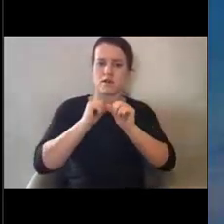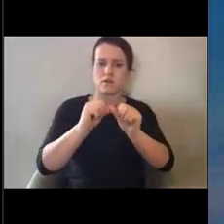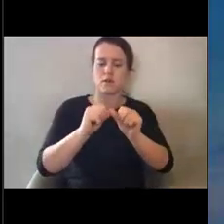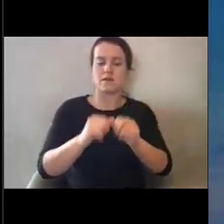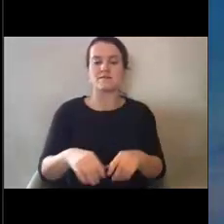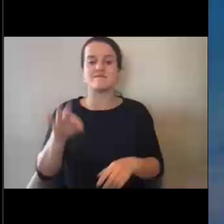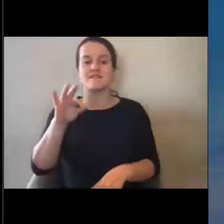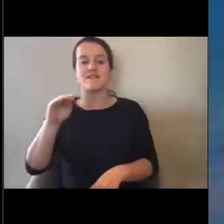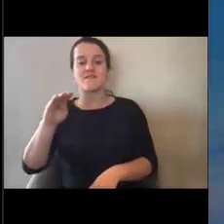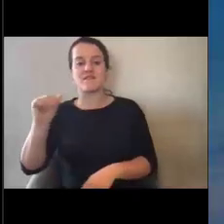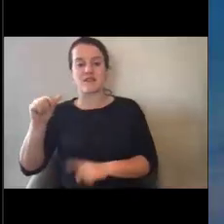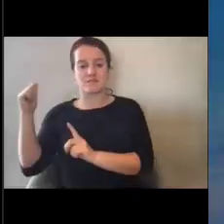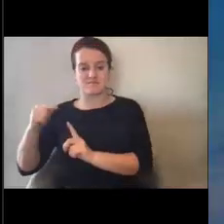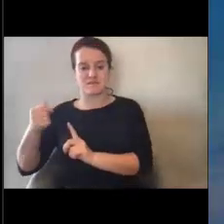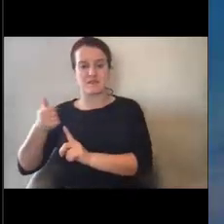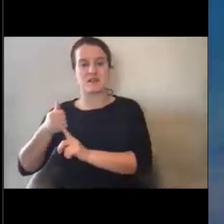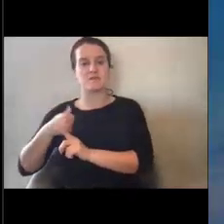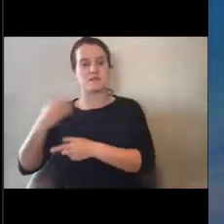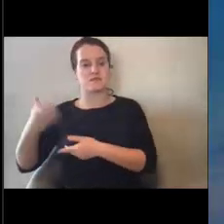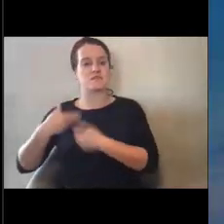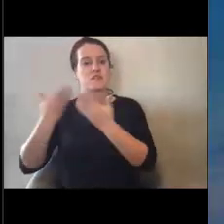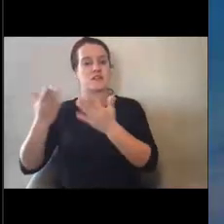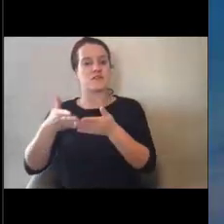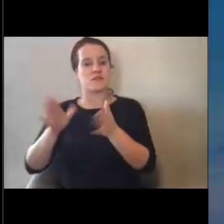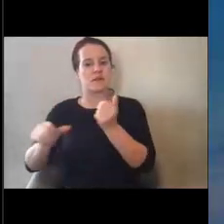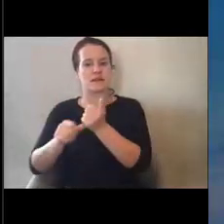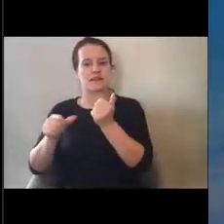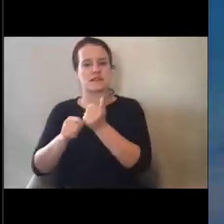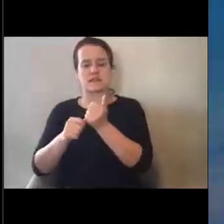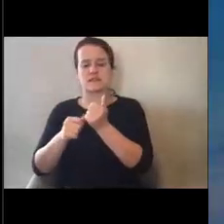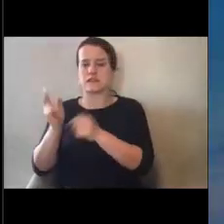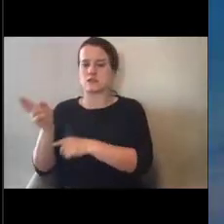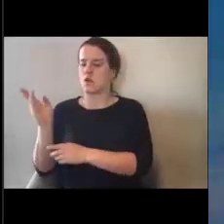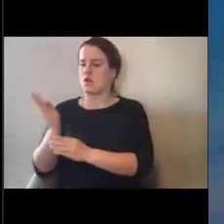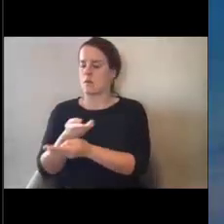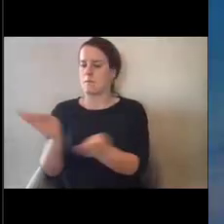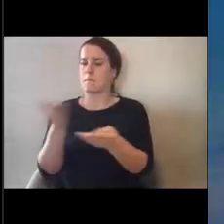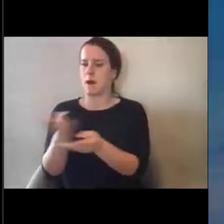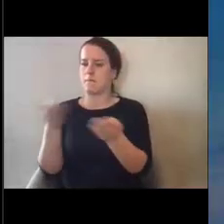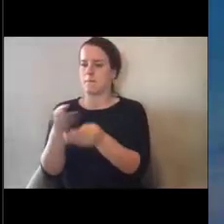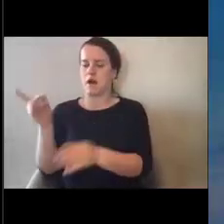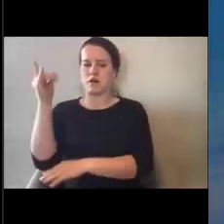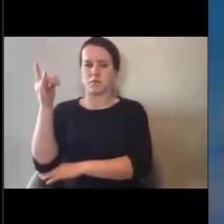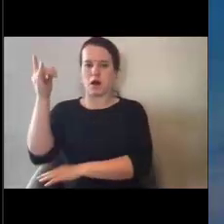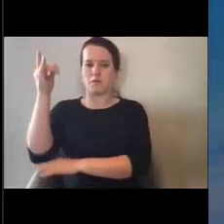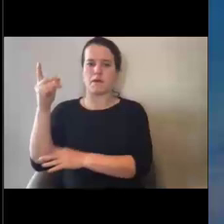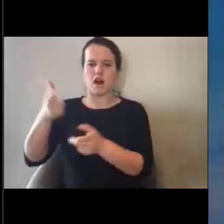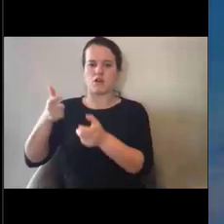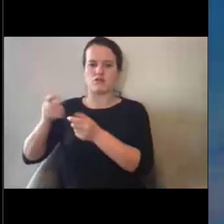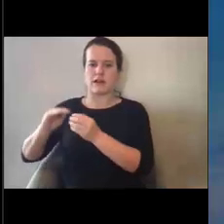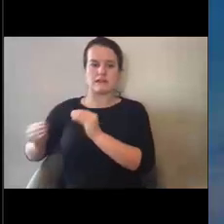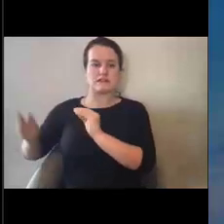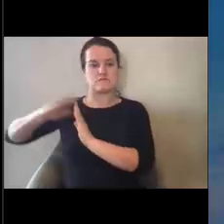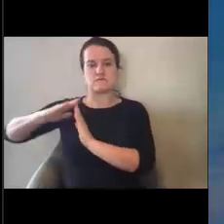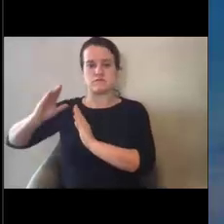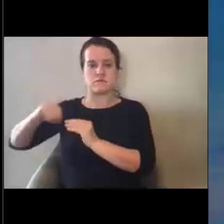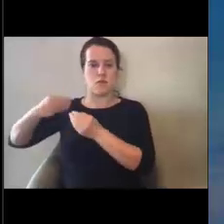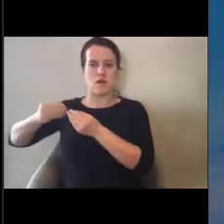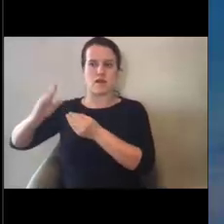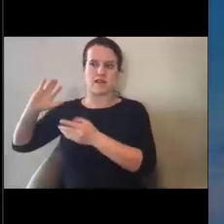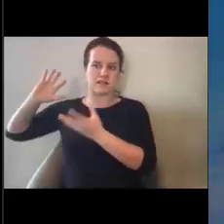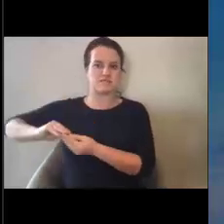we've delivered public assistance at historic rates. FEMA has obligated more than $70 billion